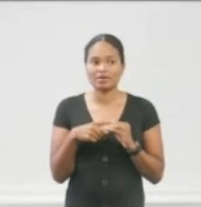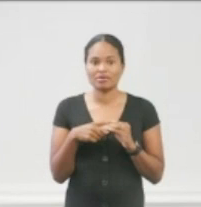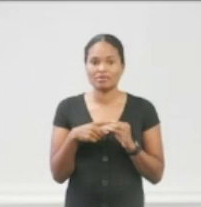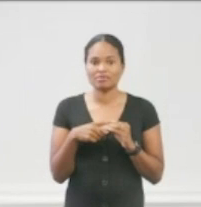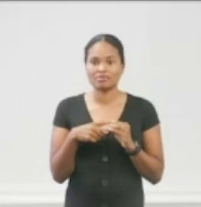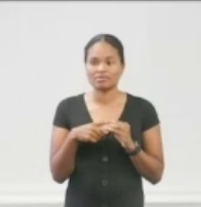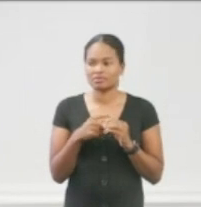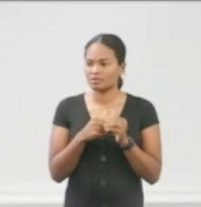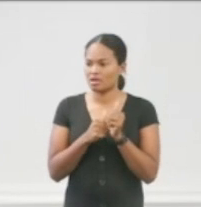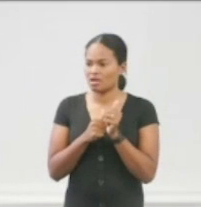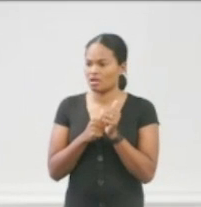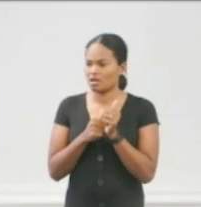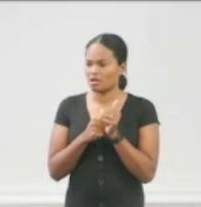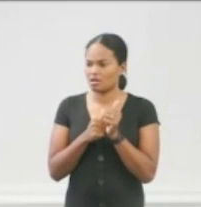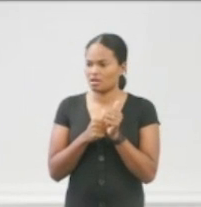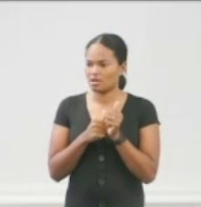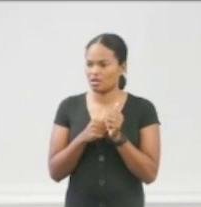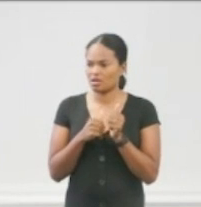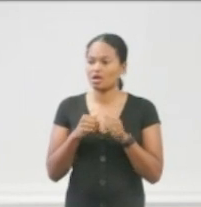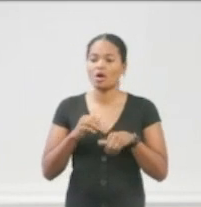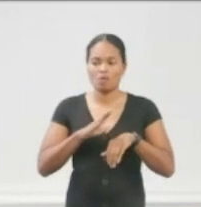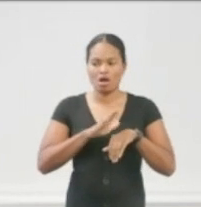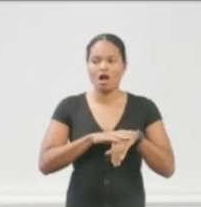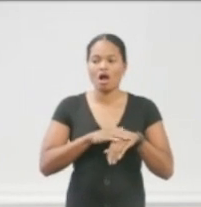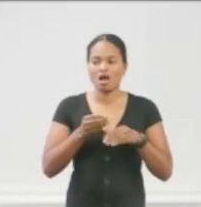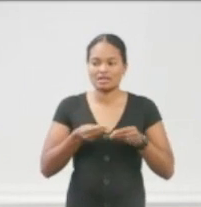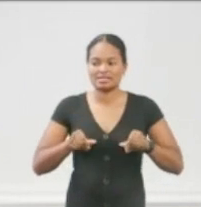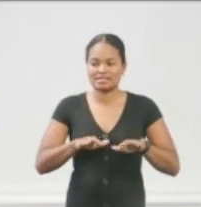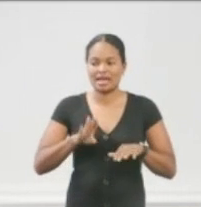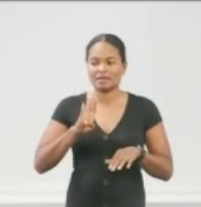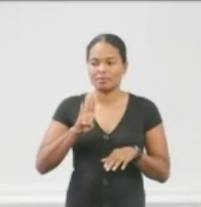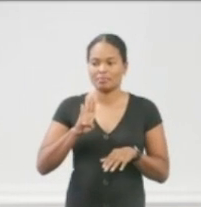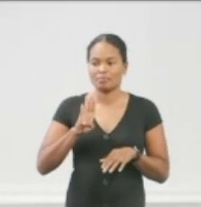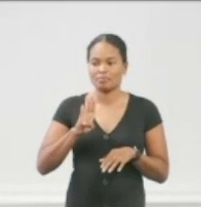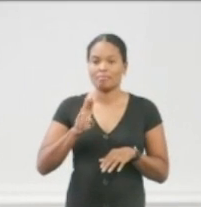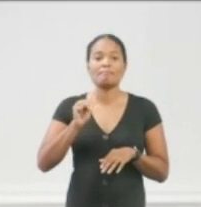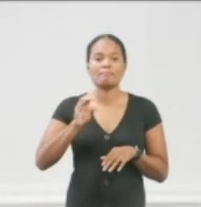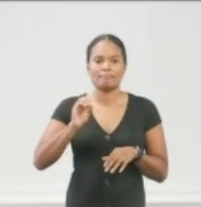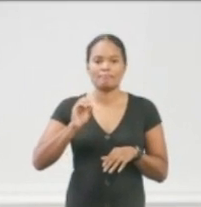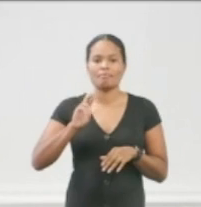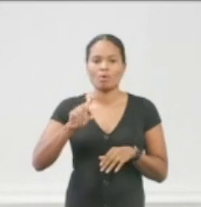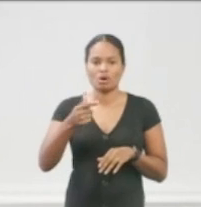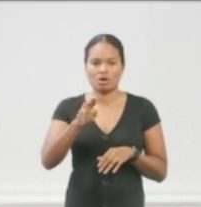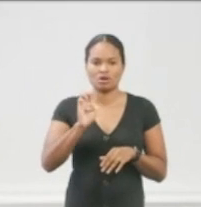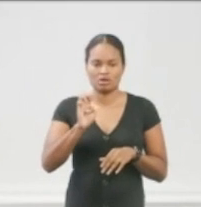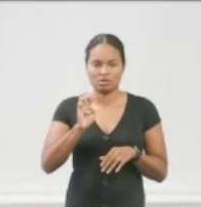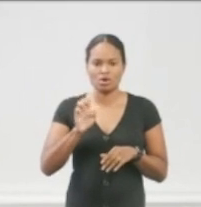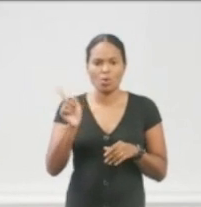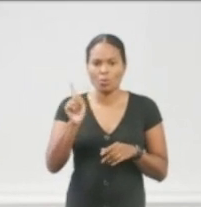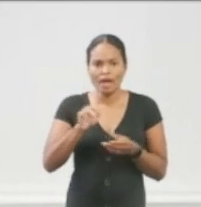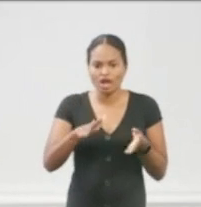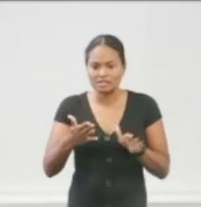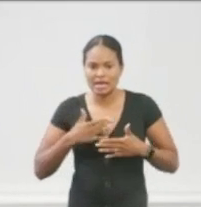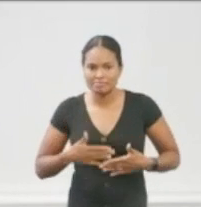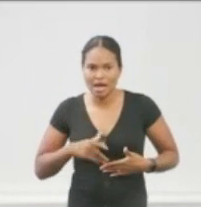Have we tested that? Have we gone through that? Have we actually taken a deceased body from room 1301 out down